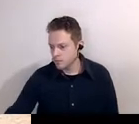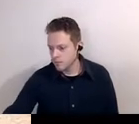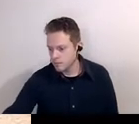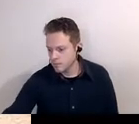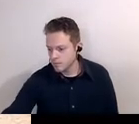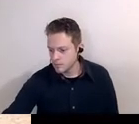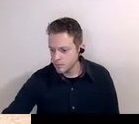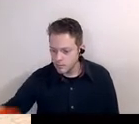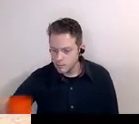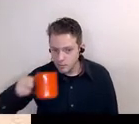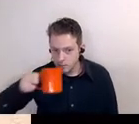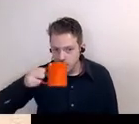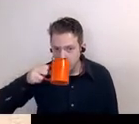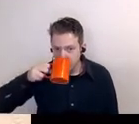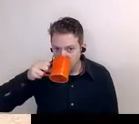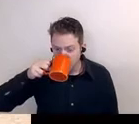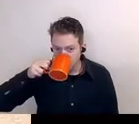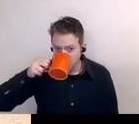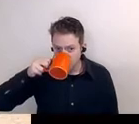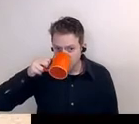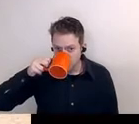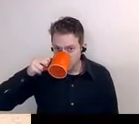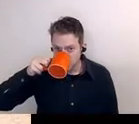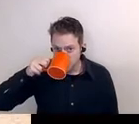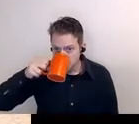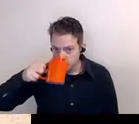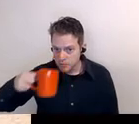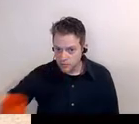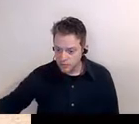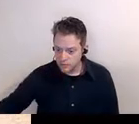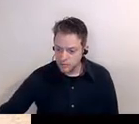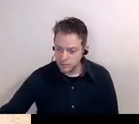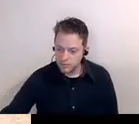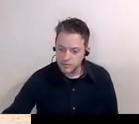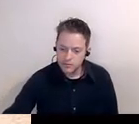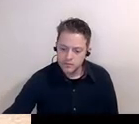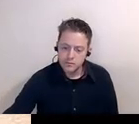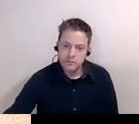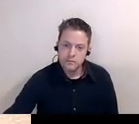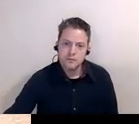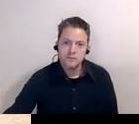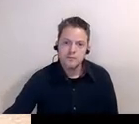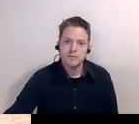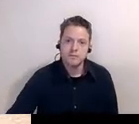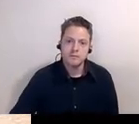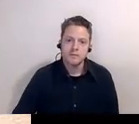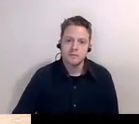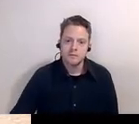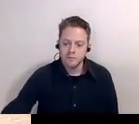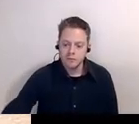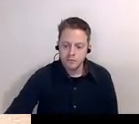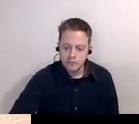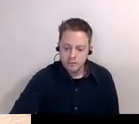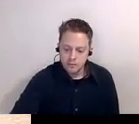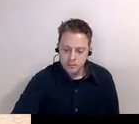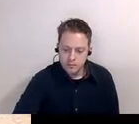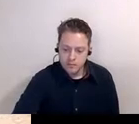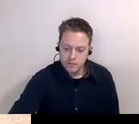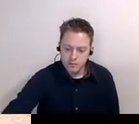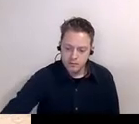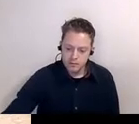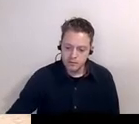were practicing good physical distancing because there was a foursome out there playing golf and they had four golf carts lined up